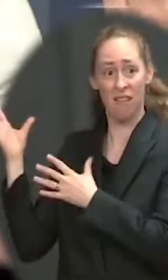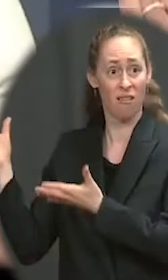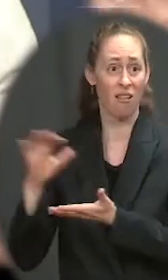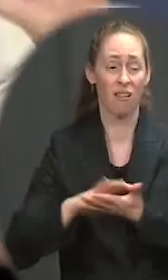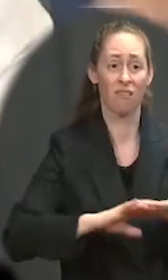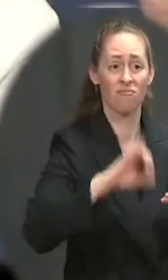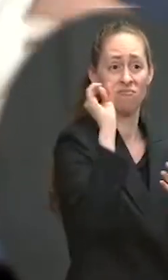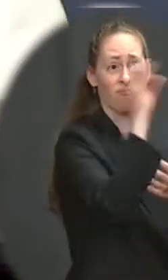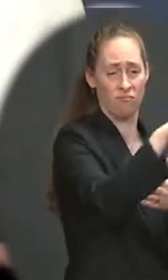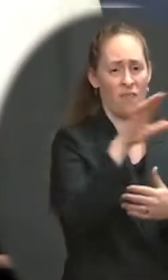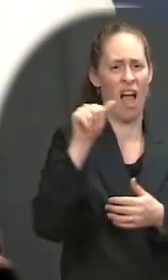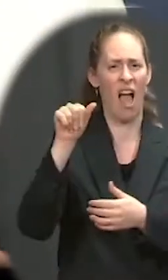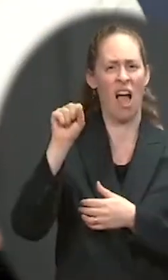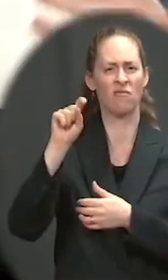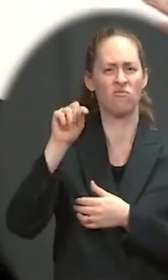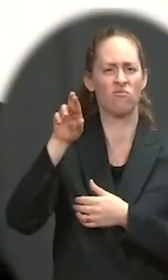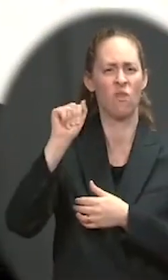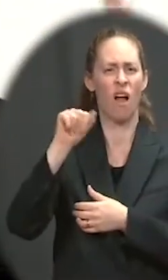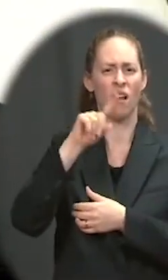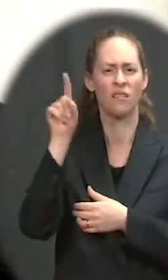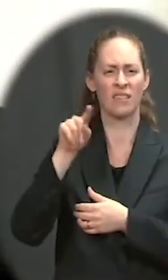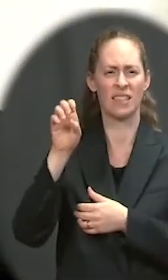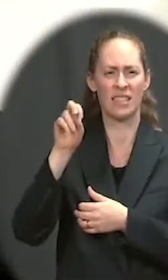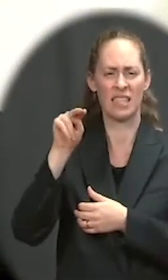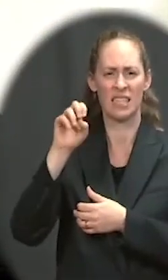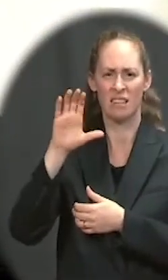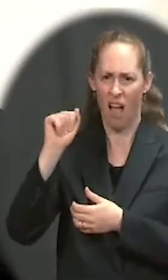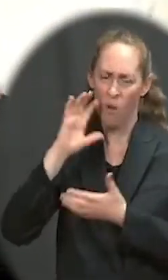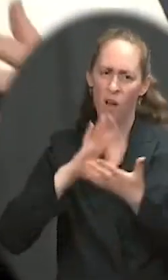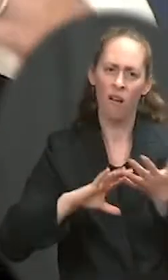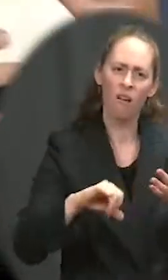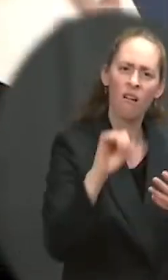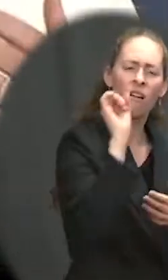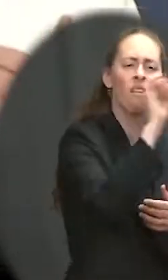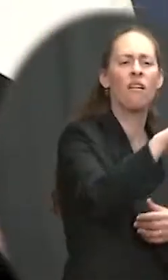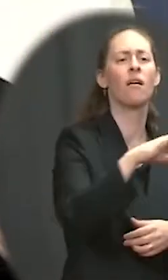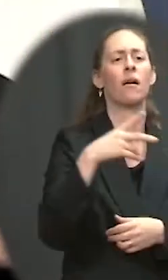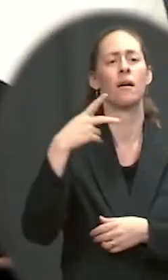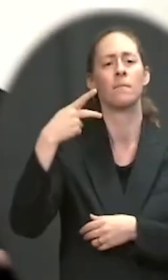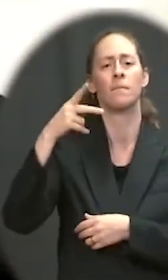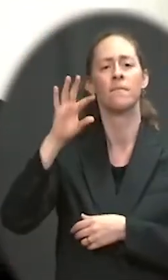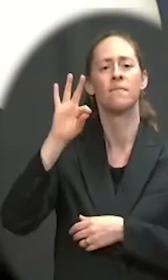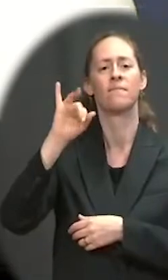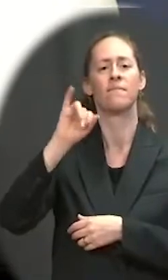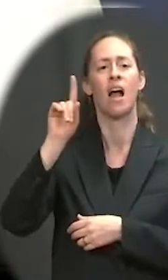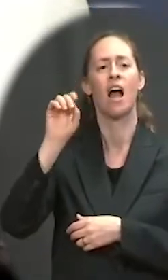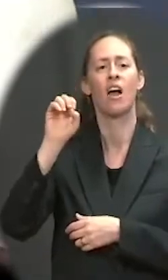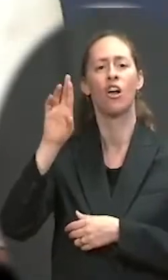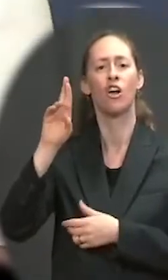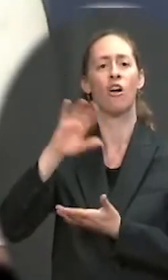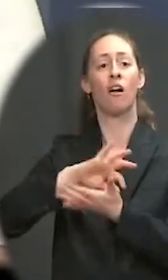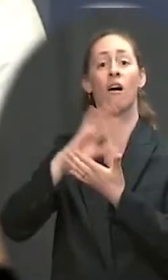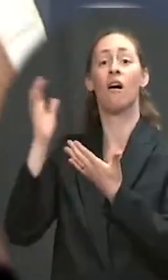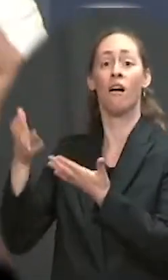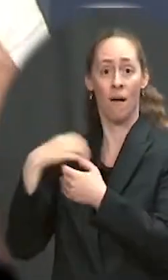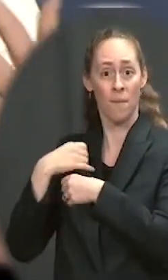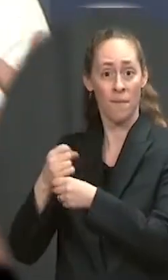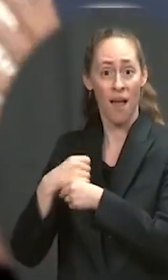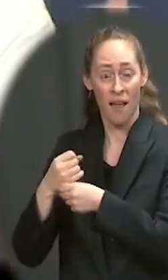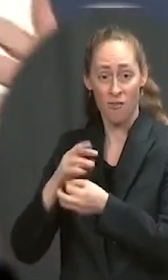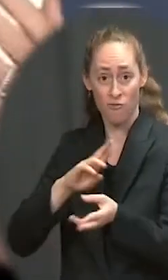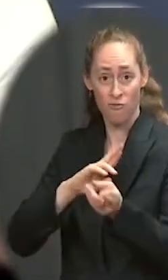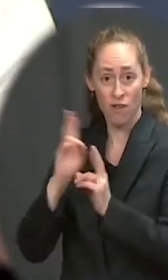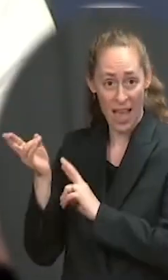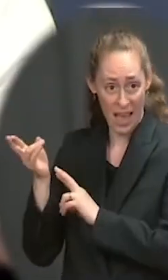Earlier this week, Pfizer announced they'll also be sending doses or manufacturing doses for the global community. And we're going to